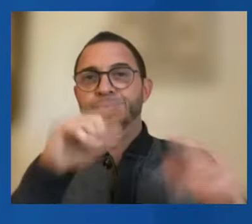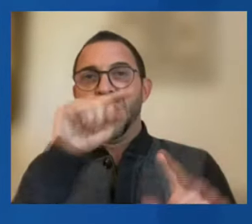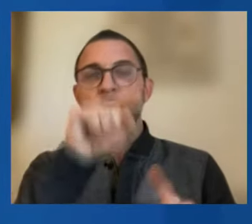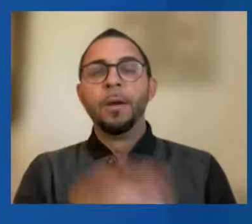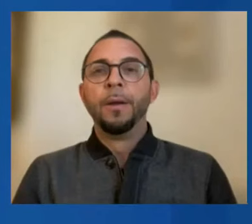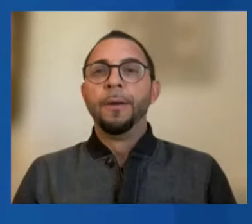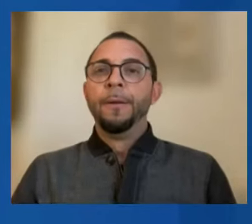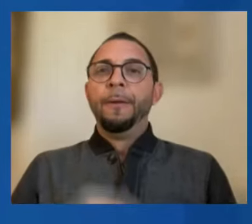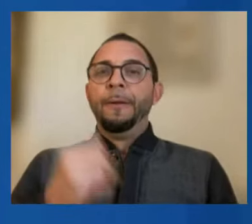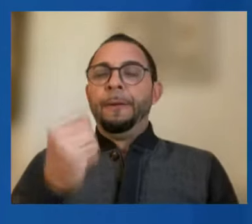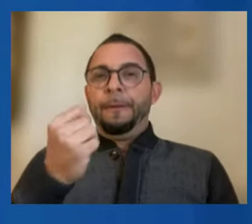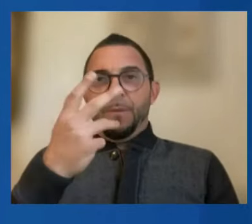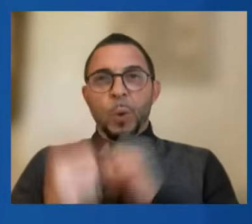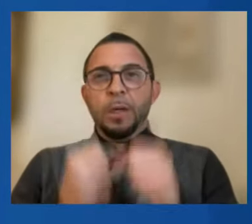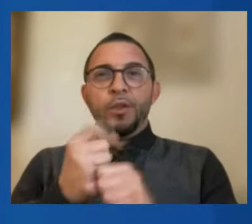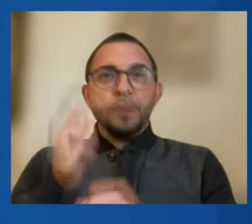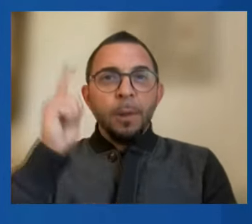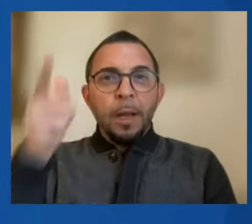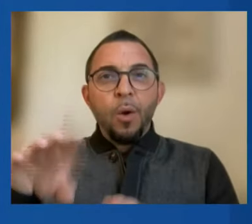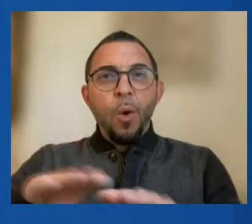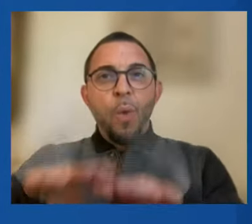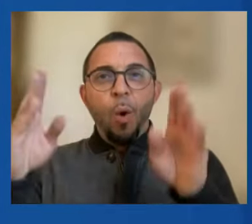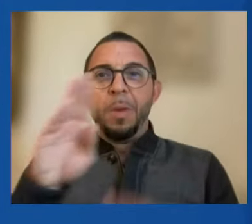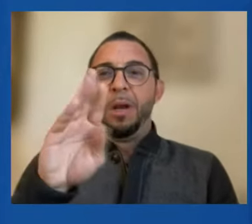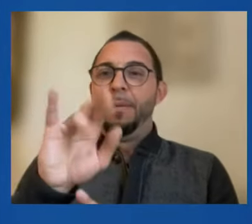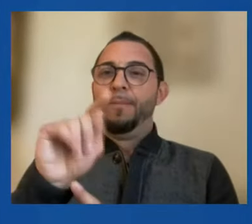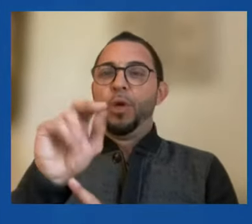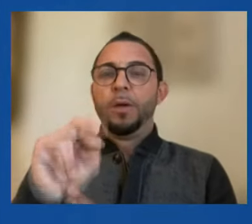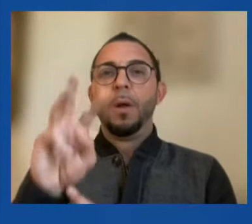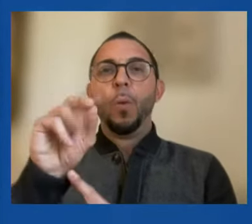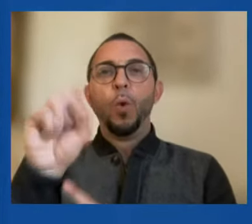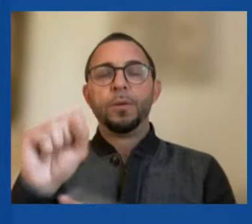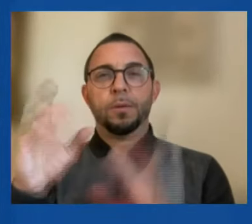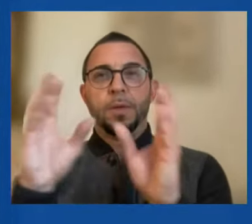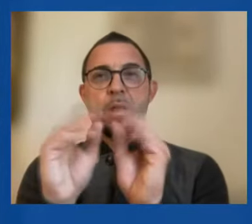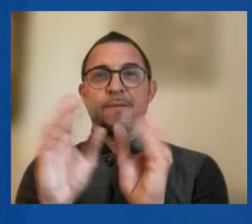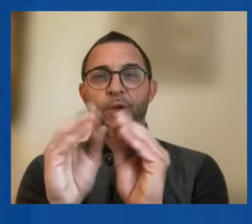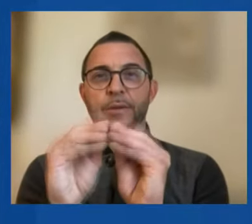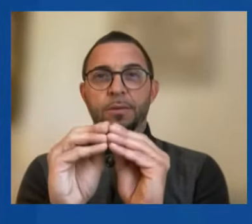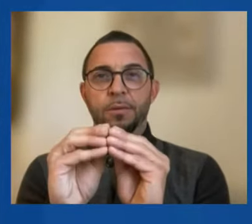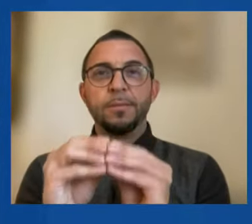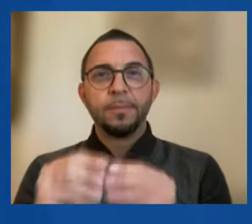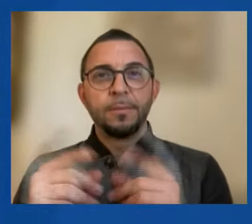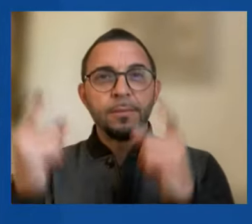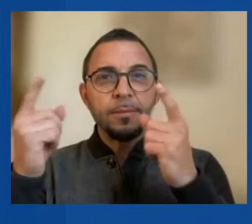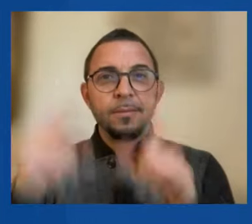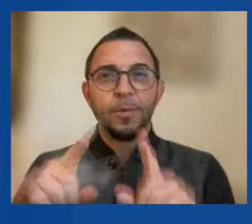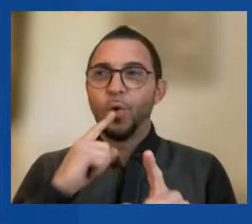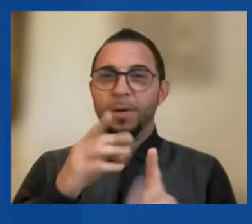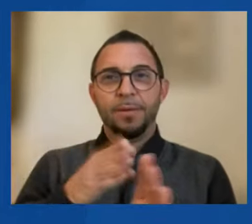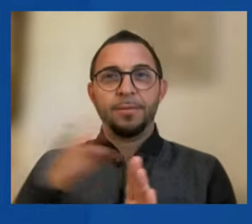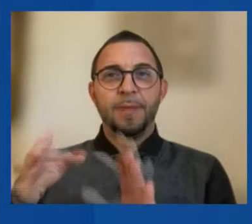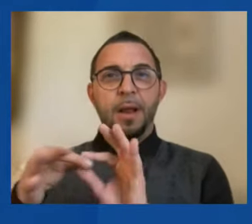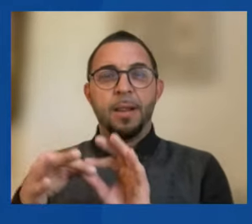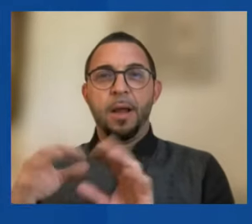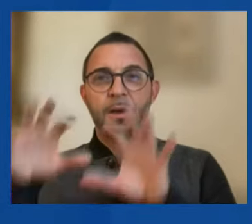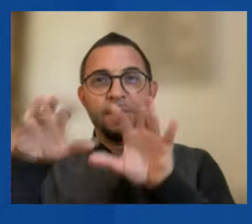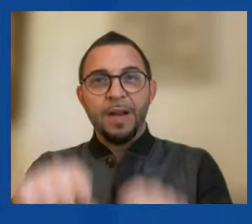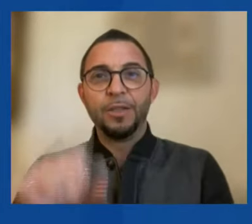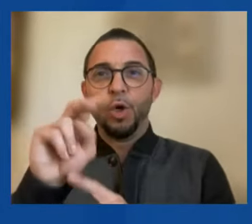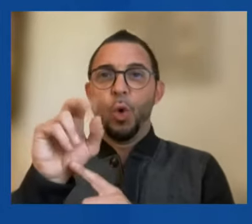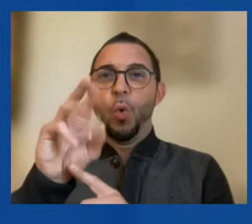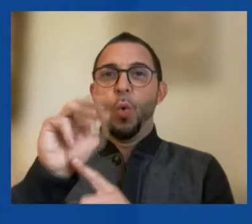in the opening to the Bretton Woods Conference, occurring as the Allied invasion of Normandy was still underway,